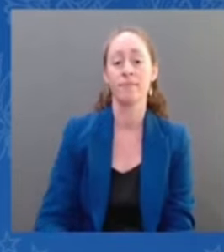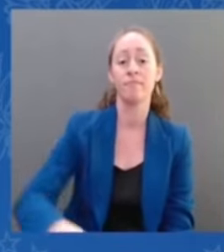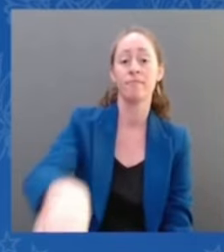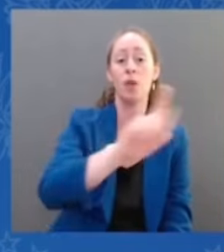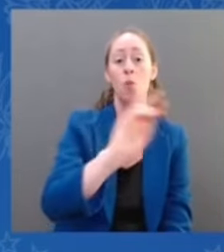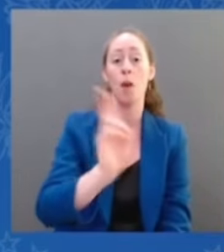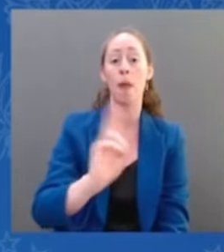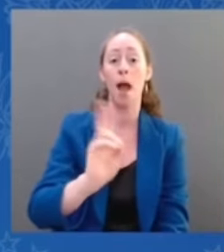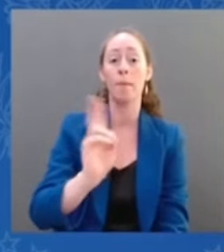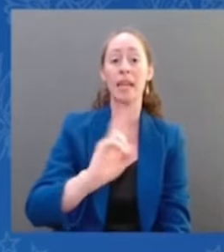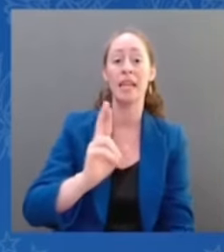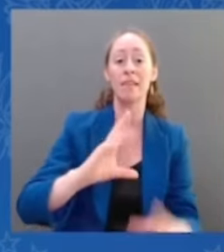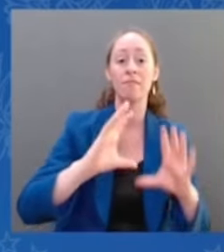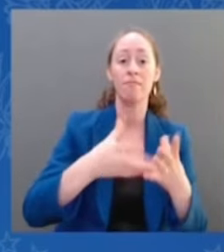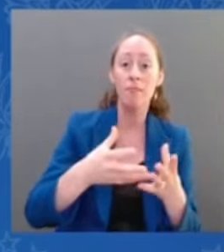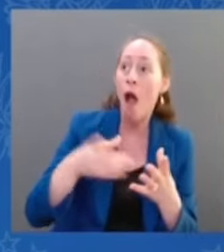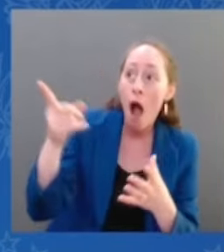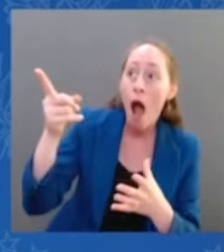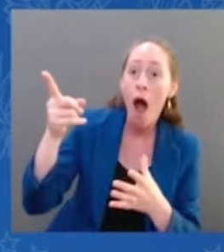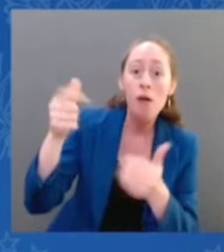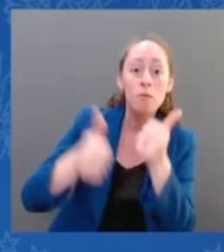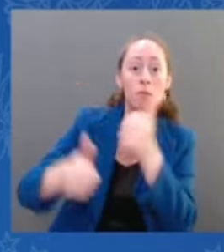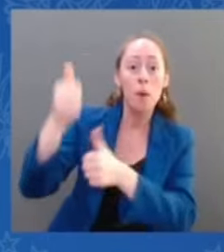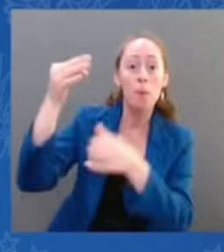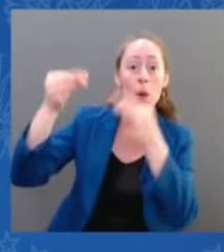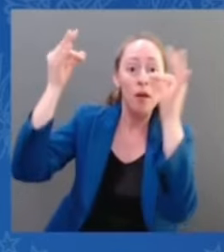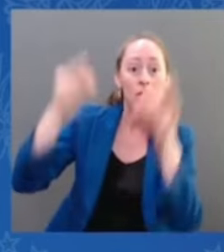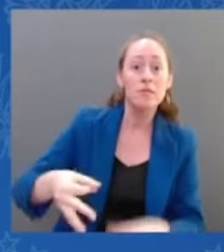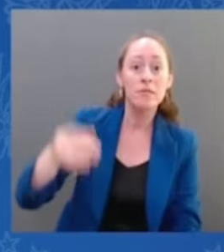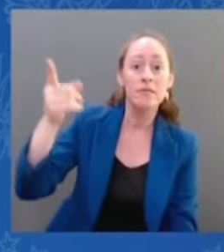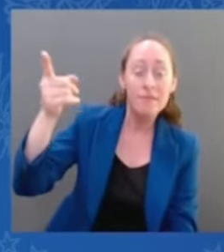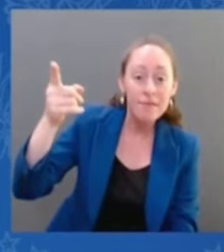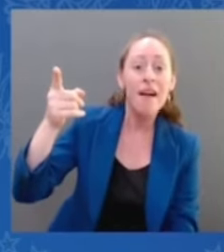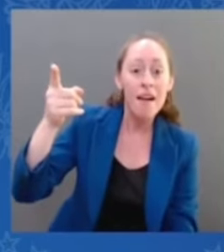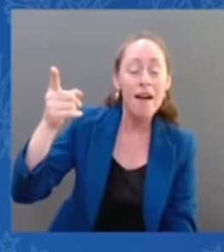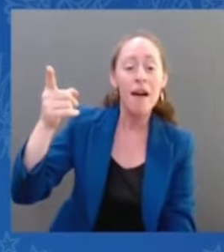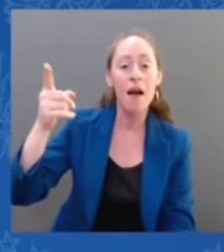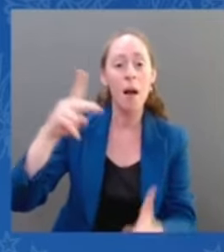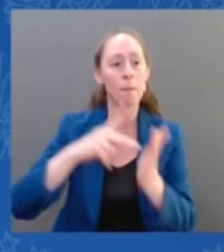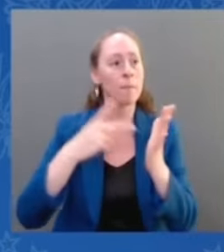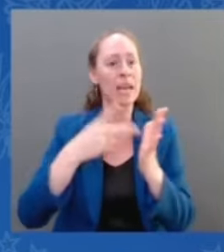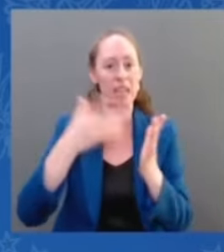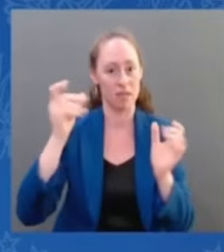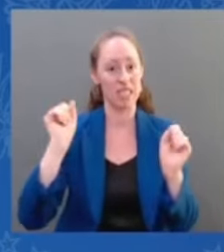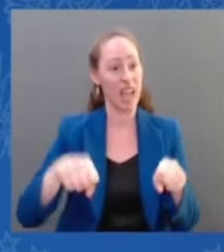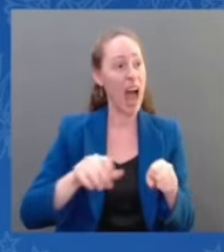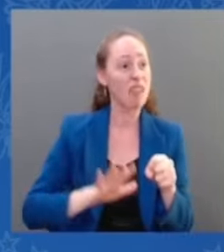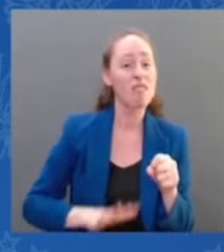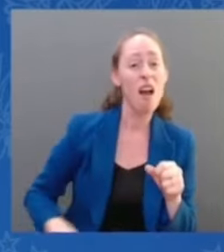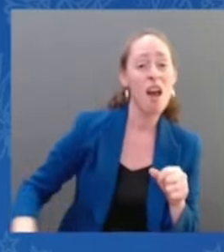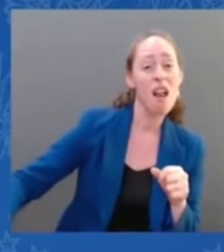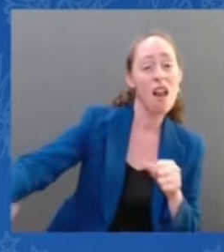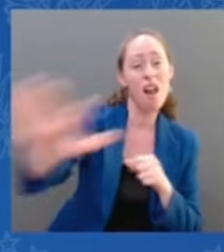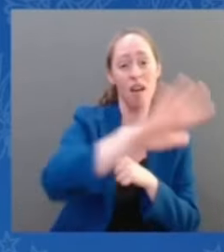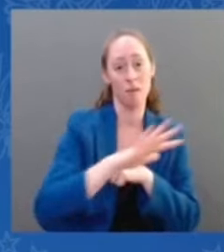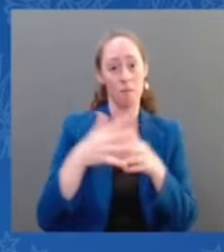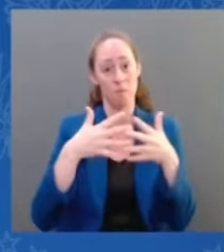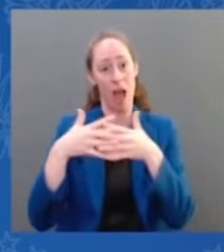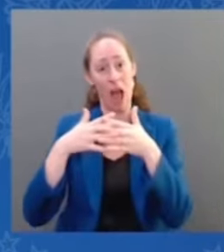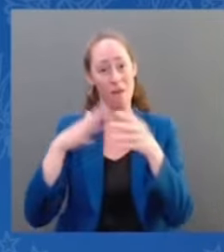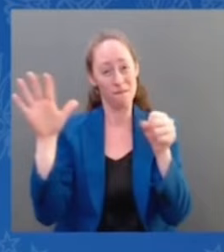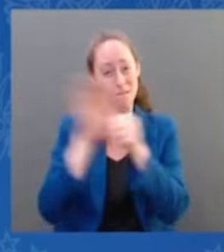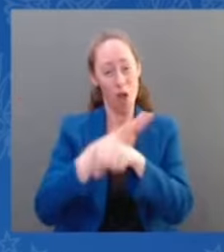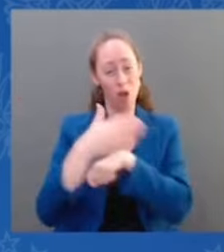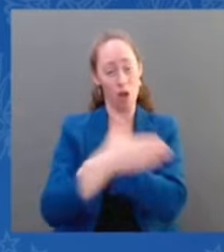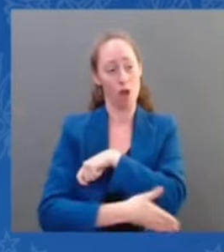Remember what they're saying. They're saying there's no right to privacy, so therefore it's not protected by the Constitution. So it's left up to the states and